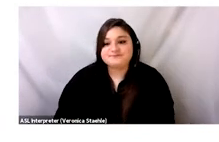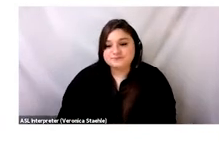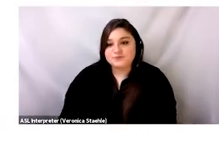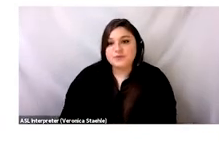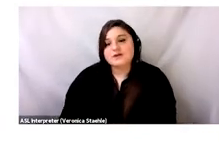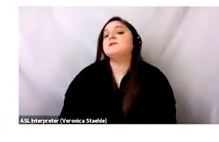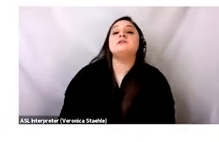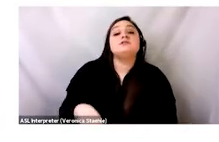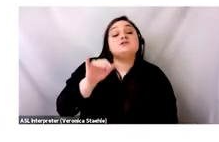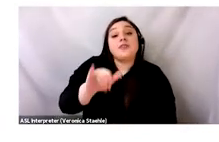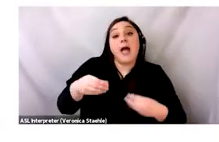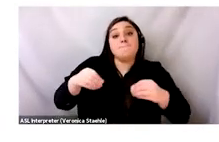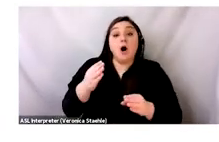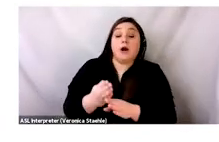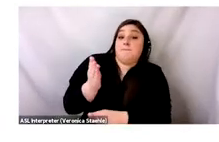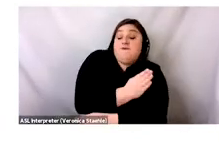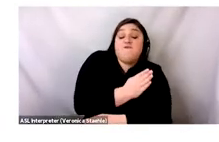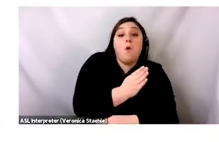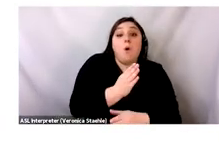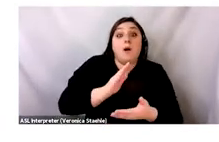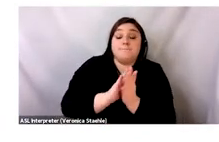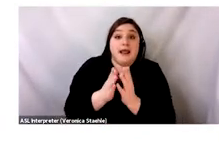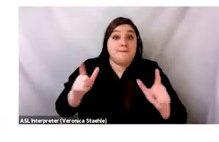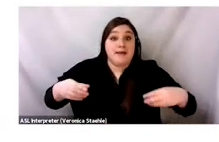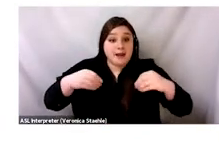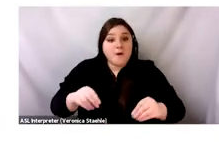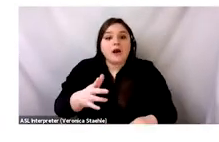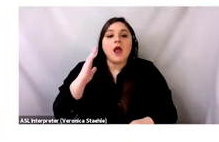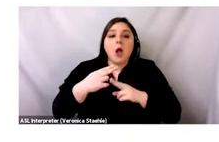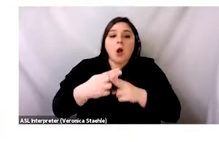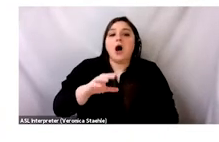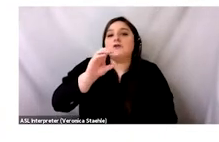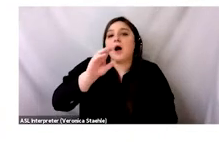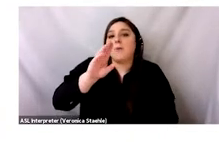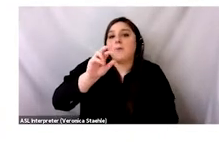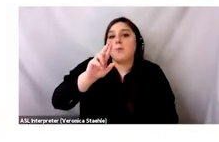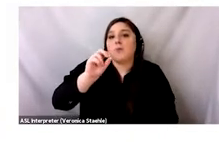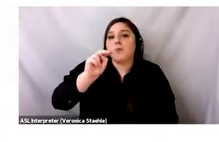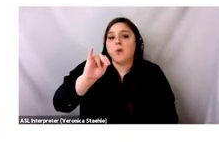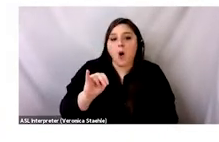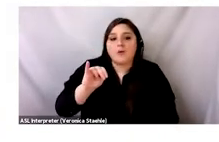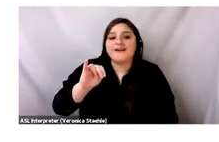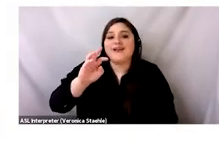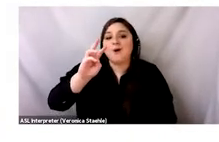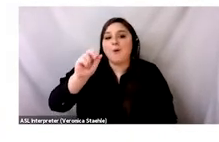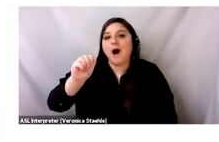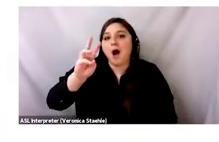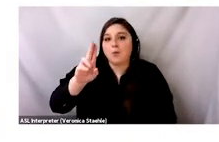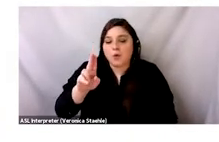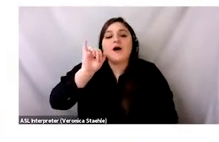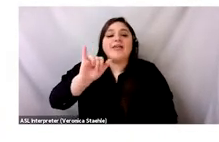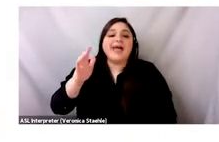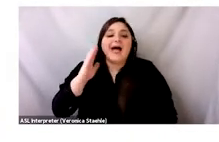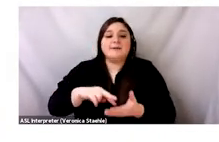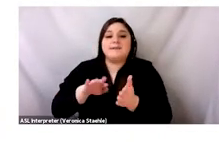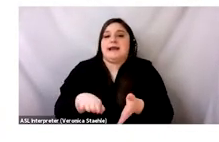So, when all of the foreign clothing began pouring into Ghana, it was called Obruni Wawu, which is a phrase that translates to dead white man's clothes.